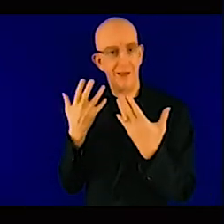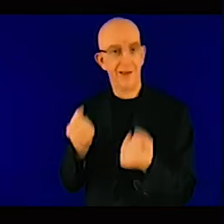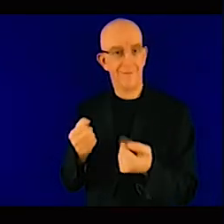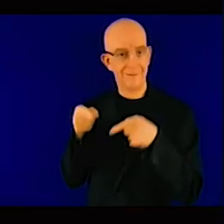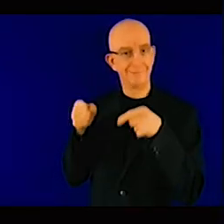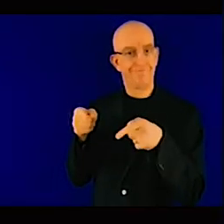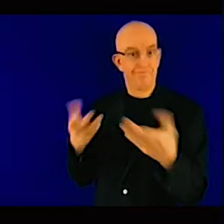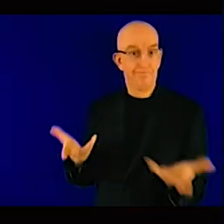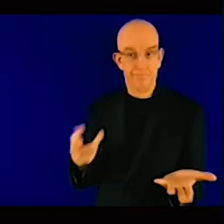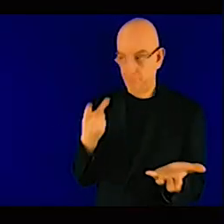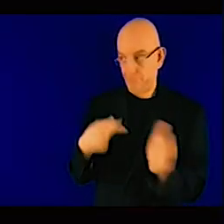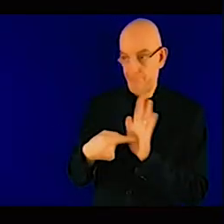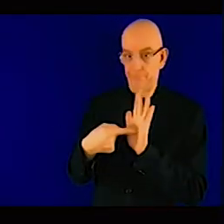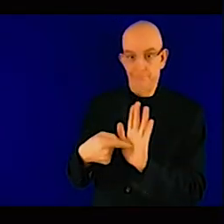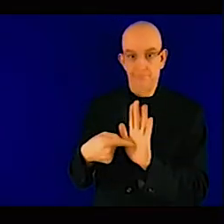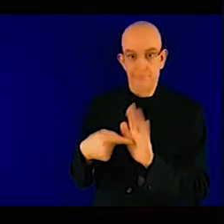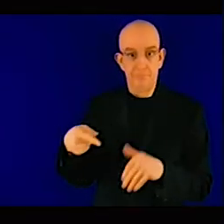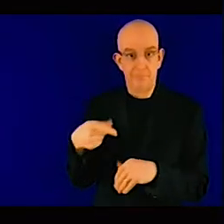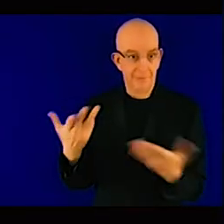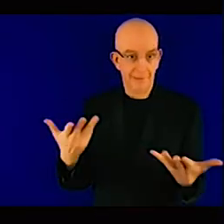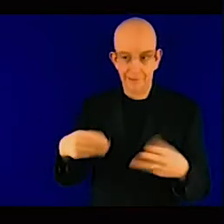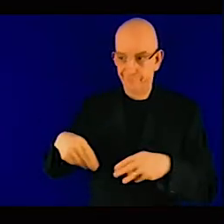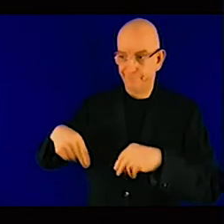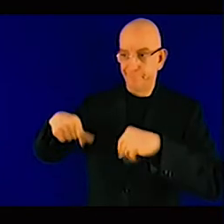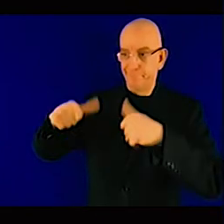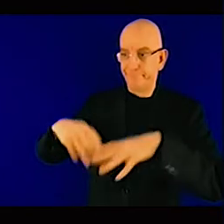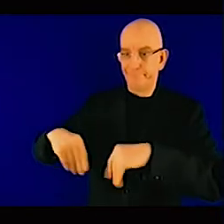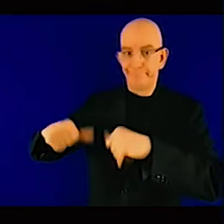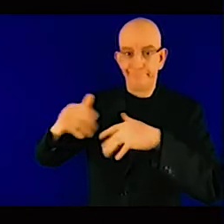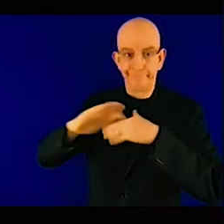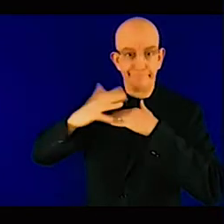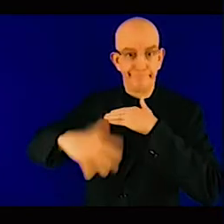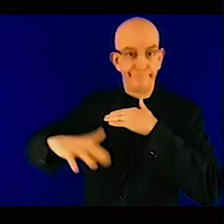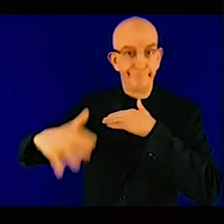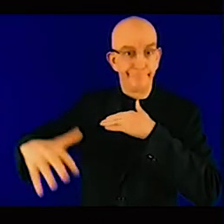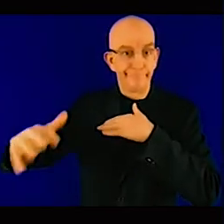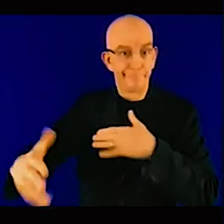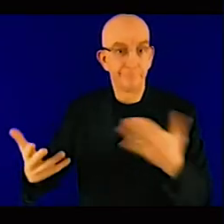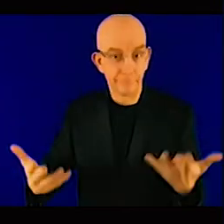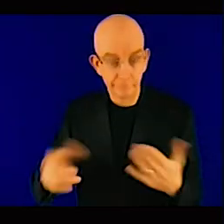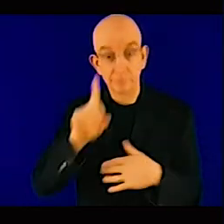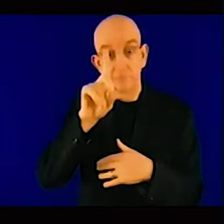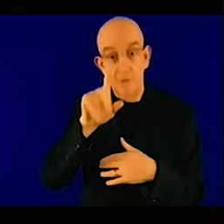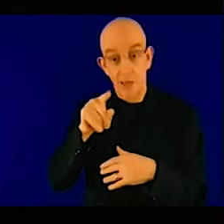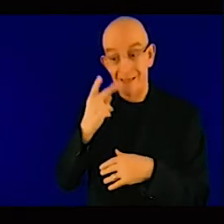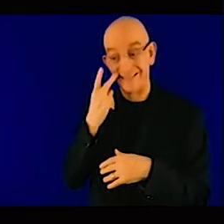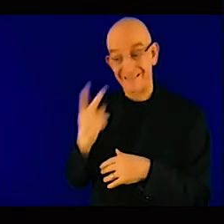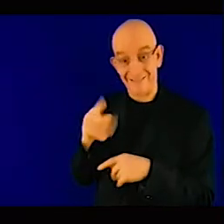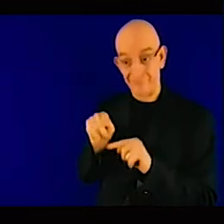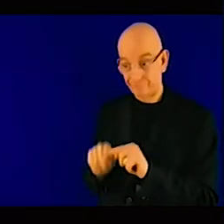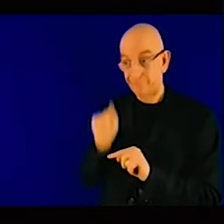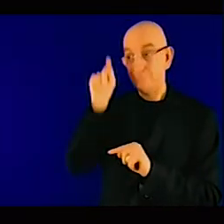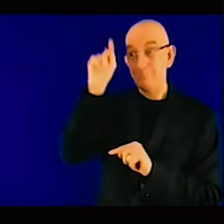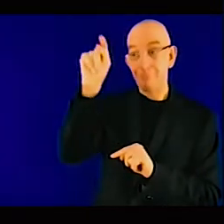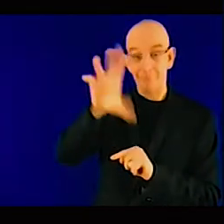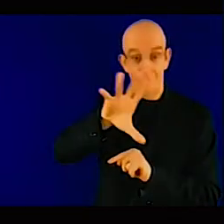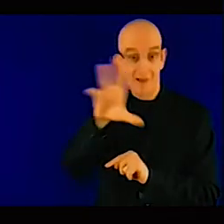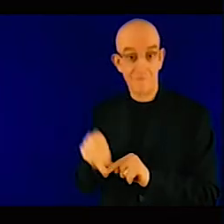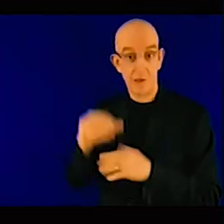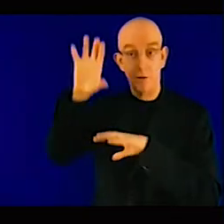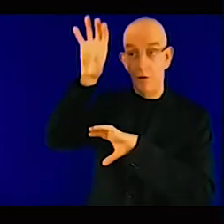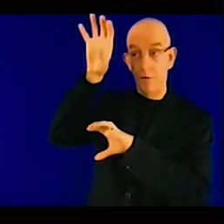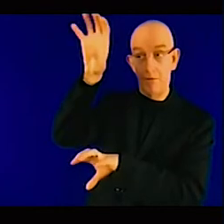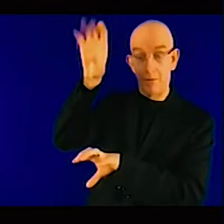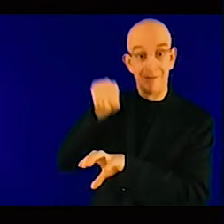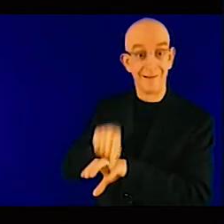it means that whatever we are being, producing in terms of crop in the northern hemisphere, we will have